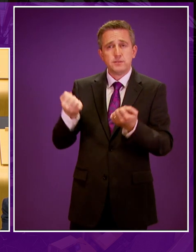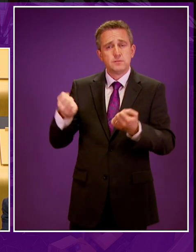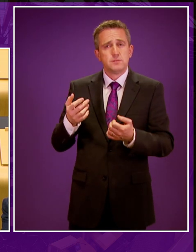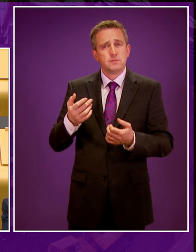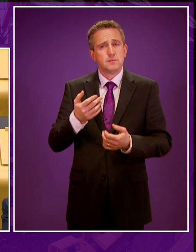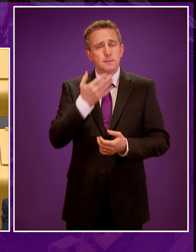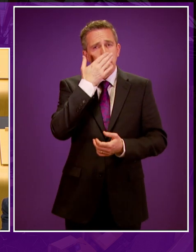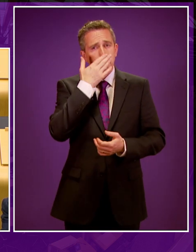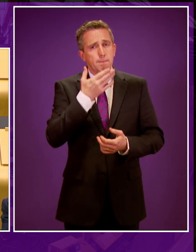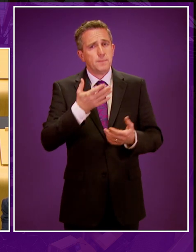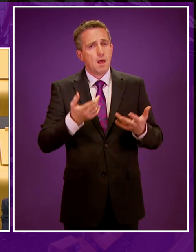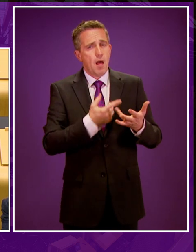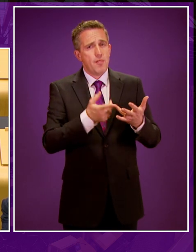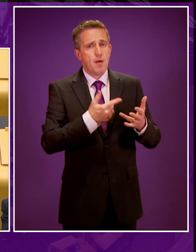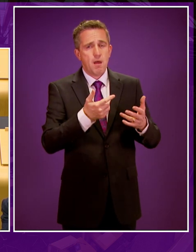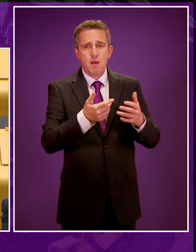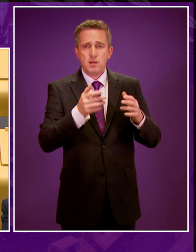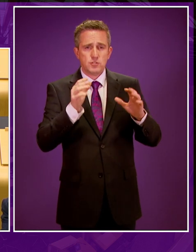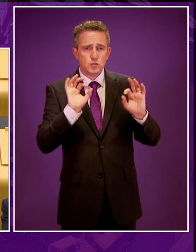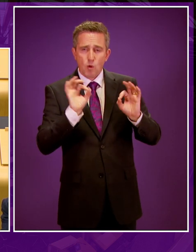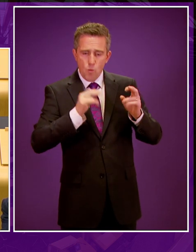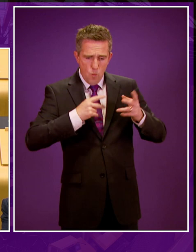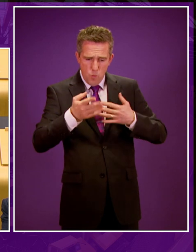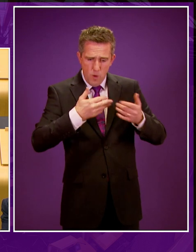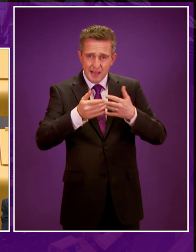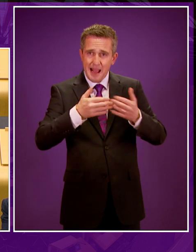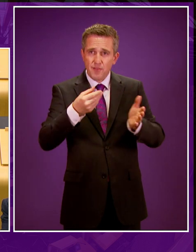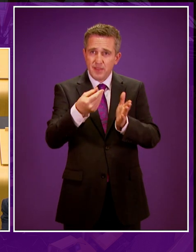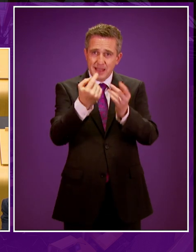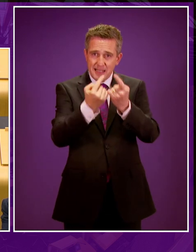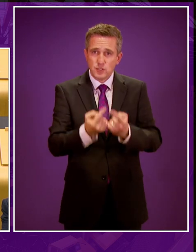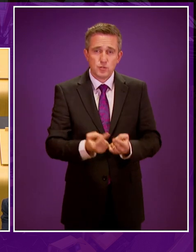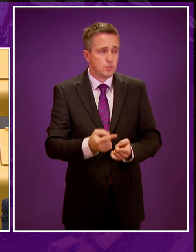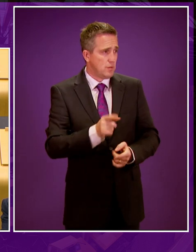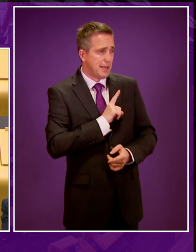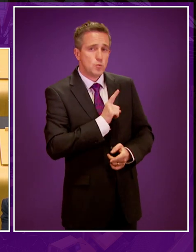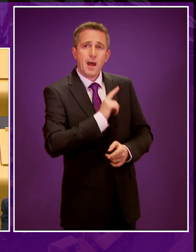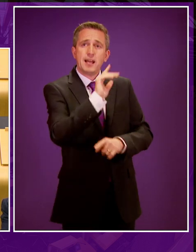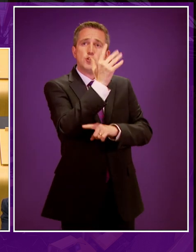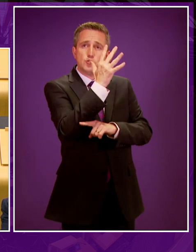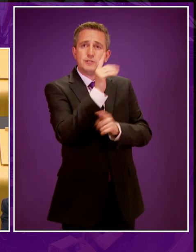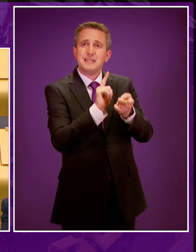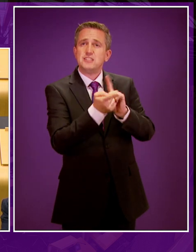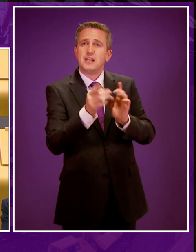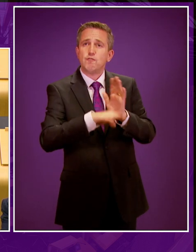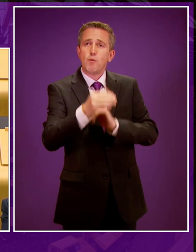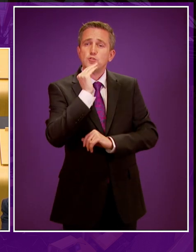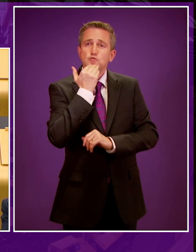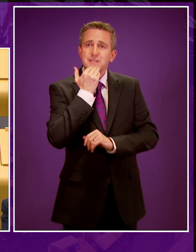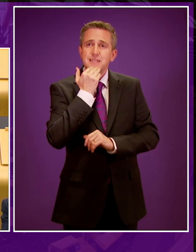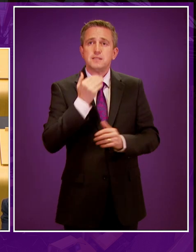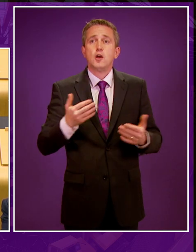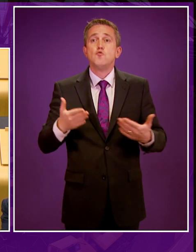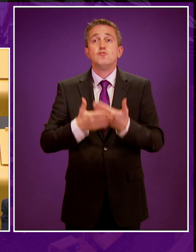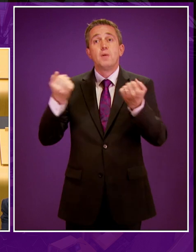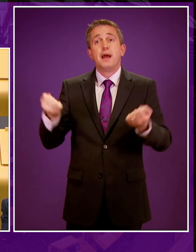so-called party of big business doesn't get the economics. No wonder your tree is no longer green. Renewables can sustain